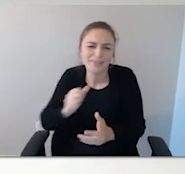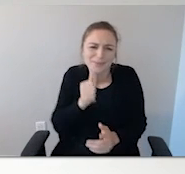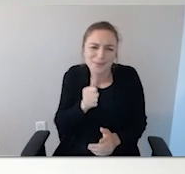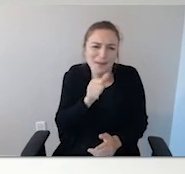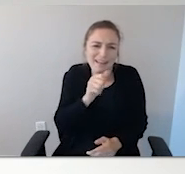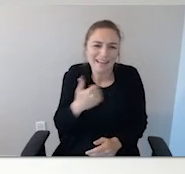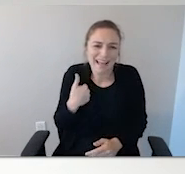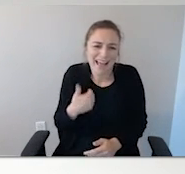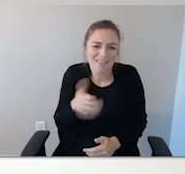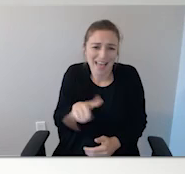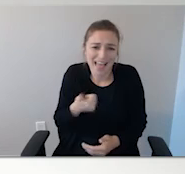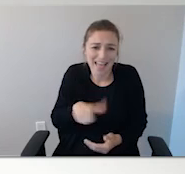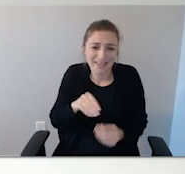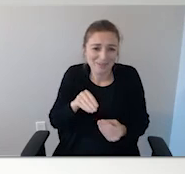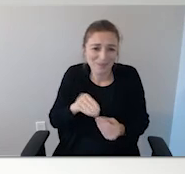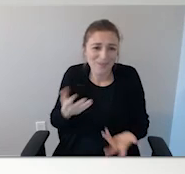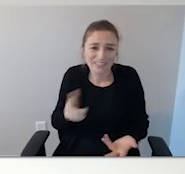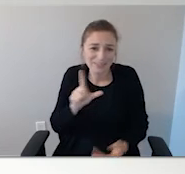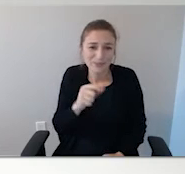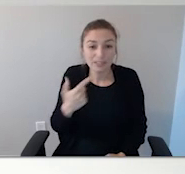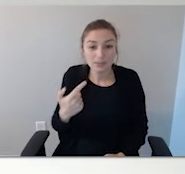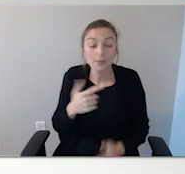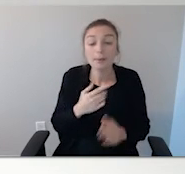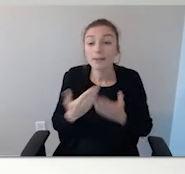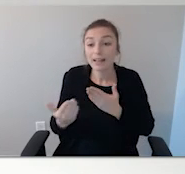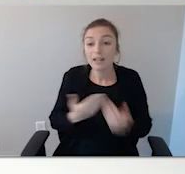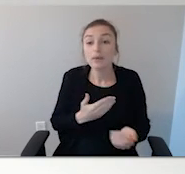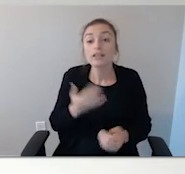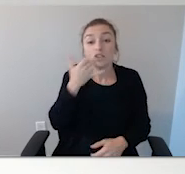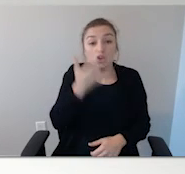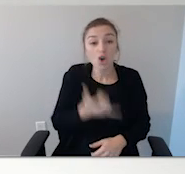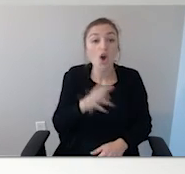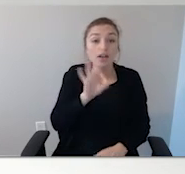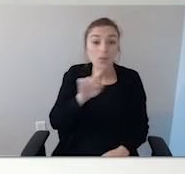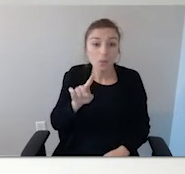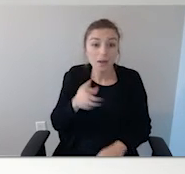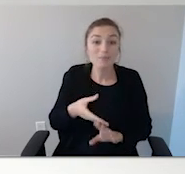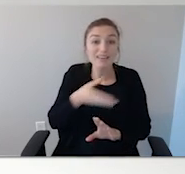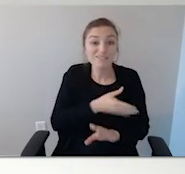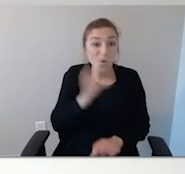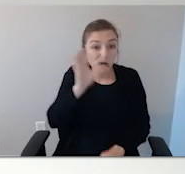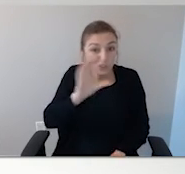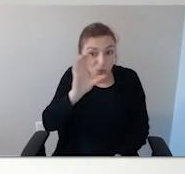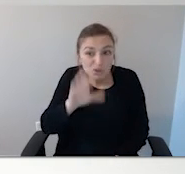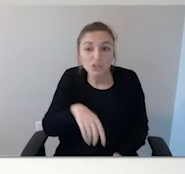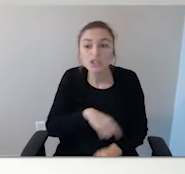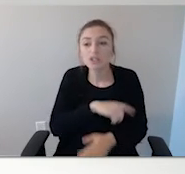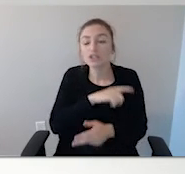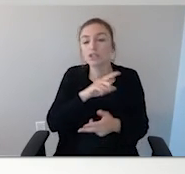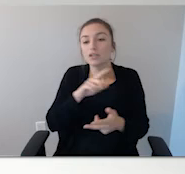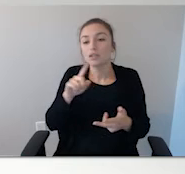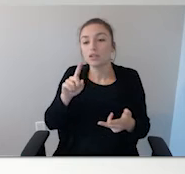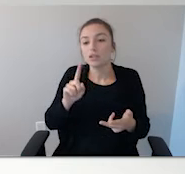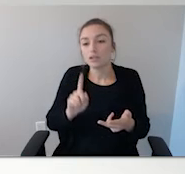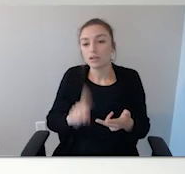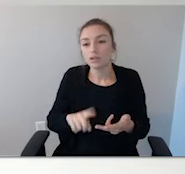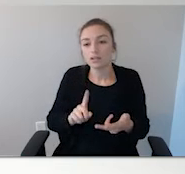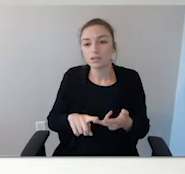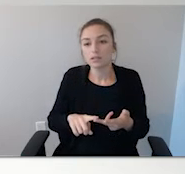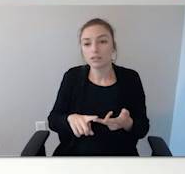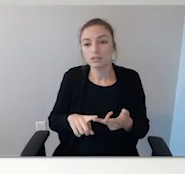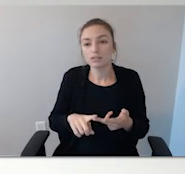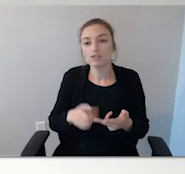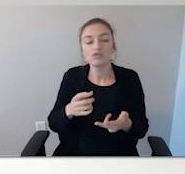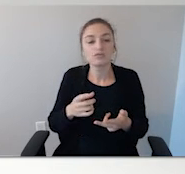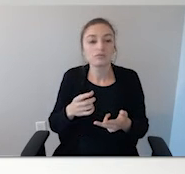Again, call 911 before you go to search. Make sure someone is there where you call 911 to respond to. And